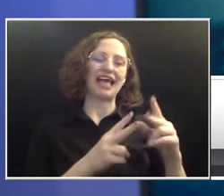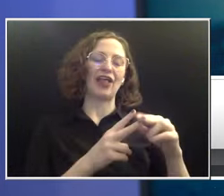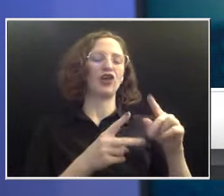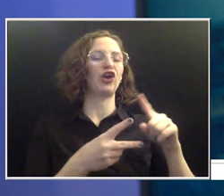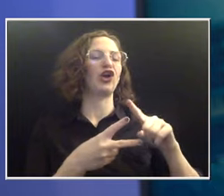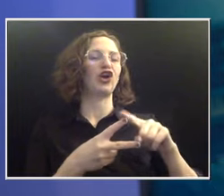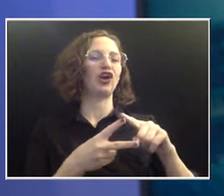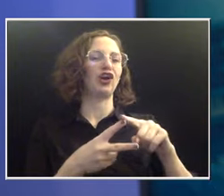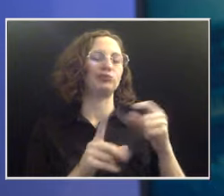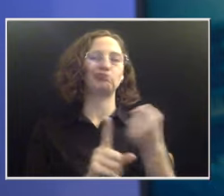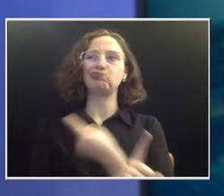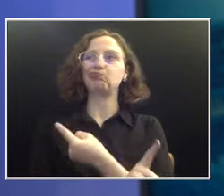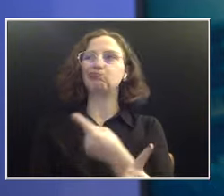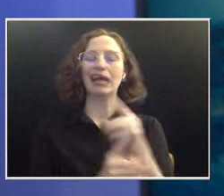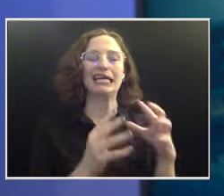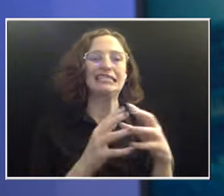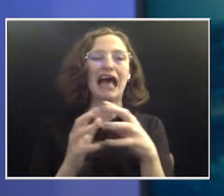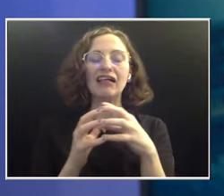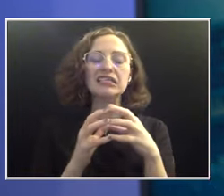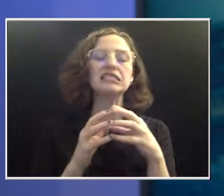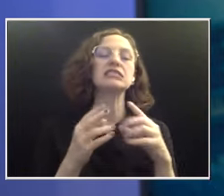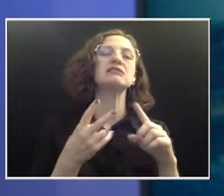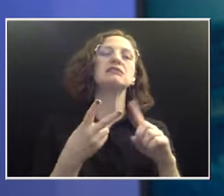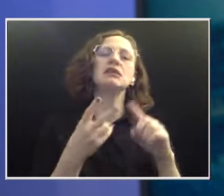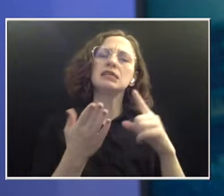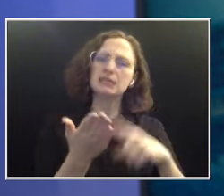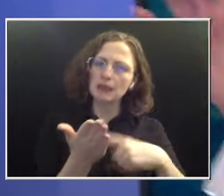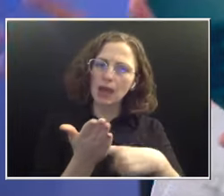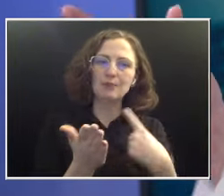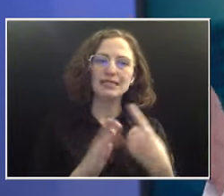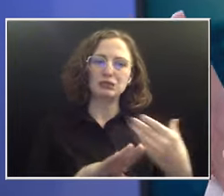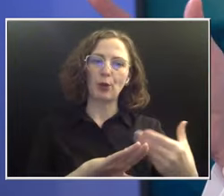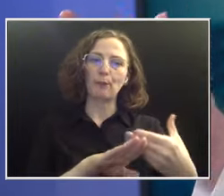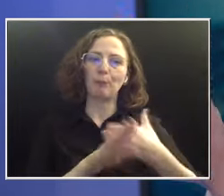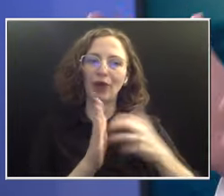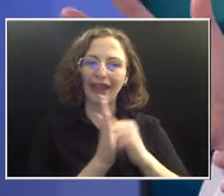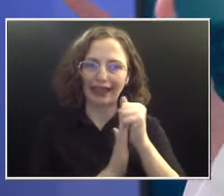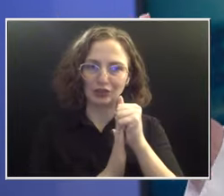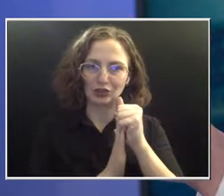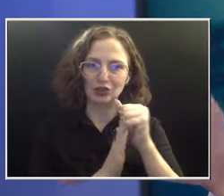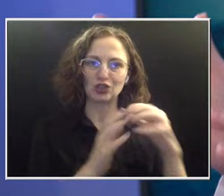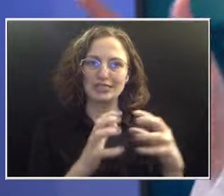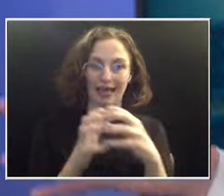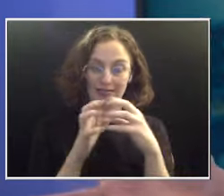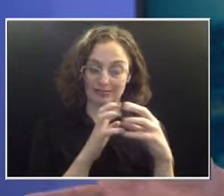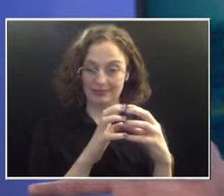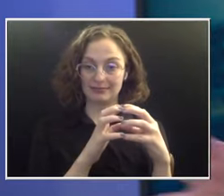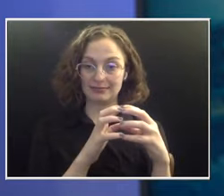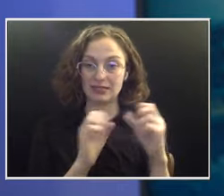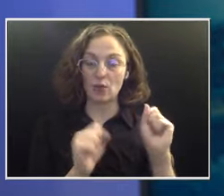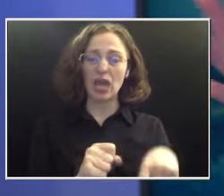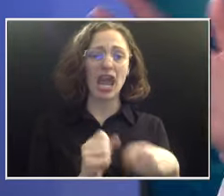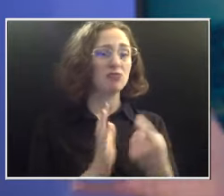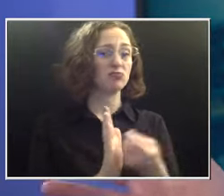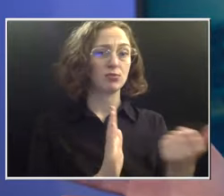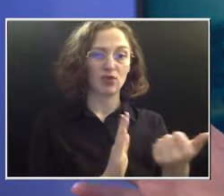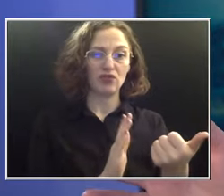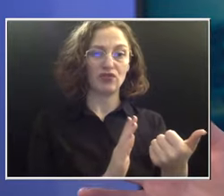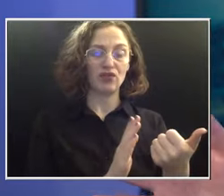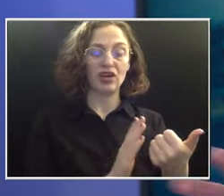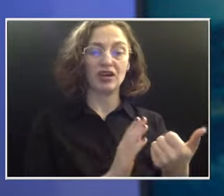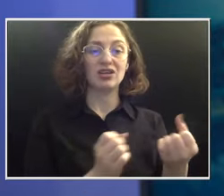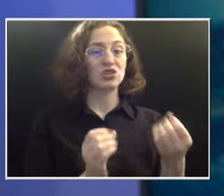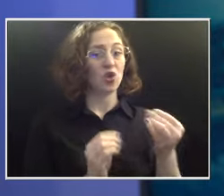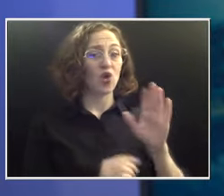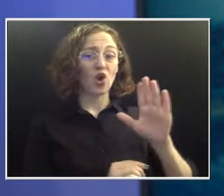it's precancerous cells that we can remove and we just follow. She definitely falls in the outlier of someone who'd never had an